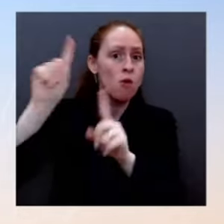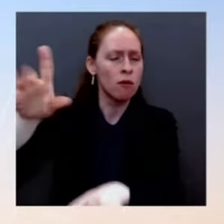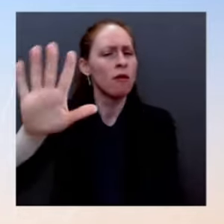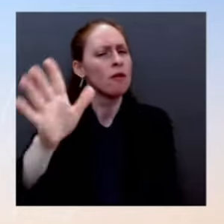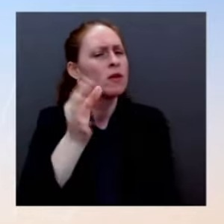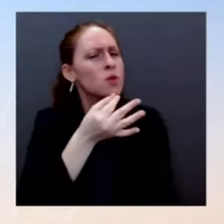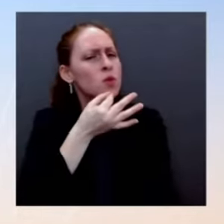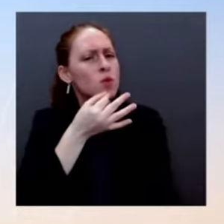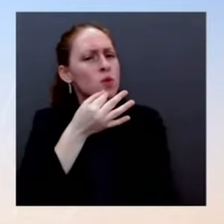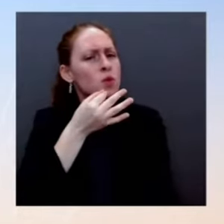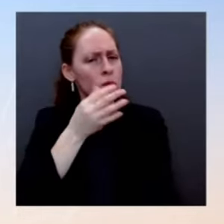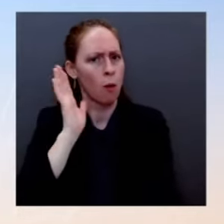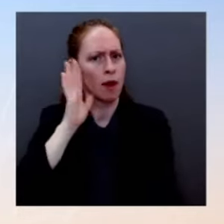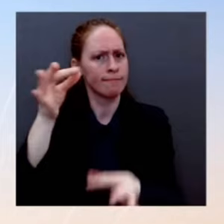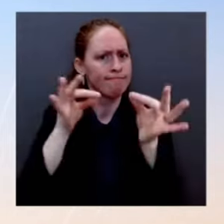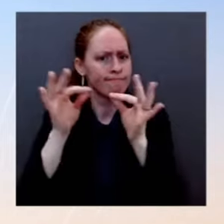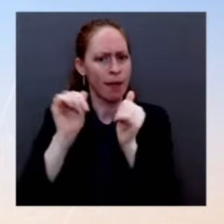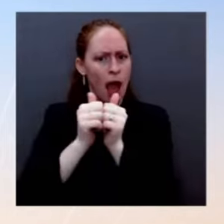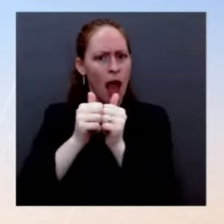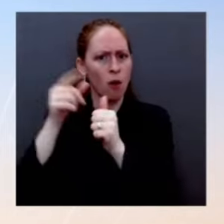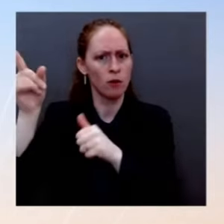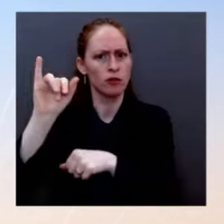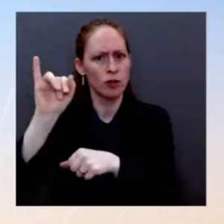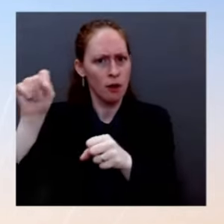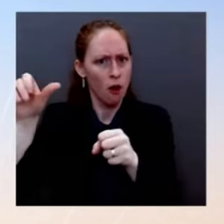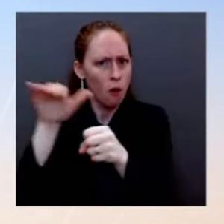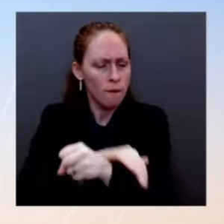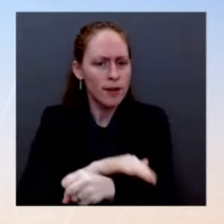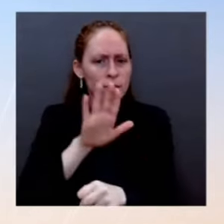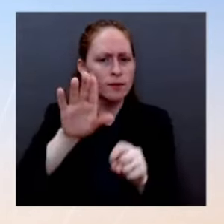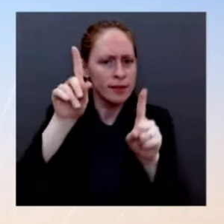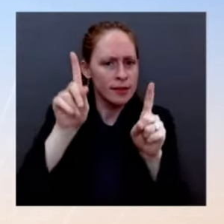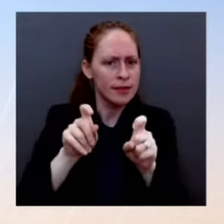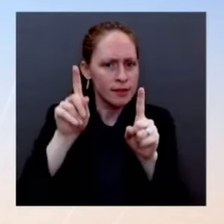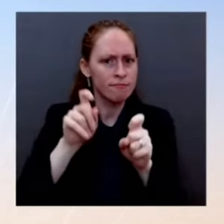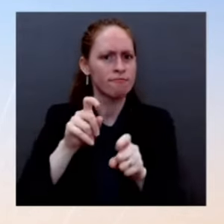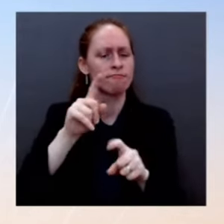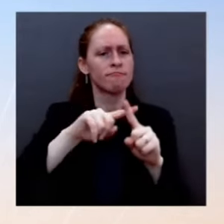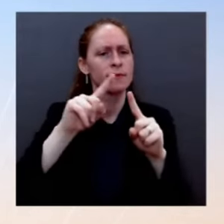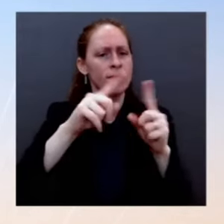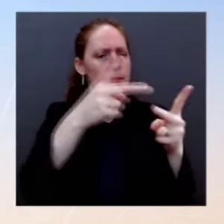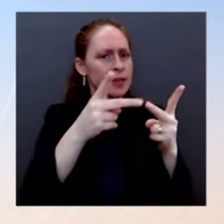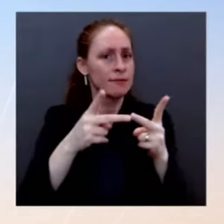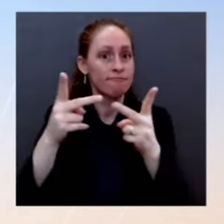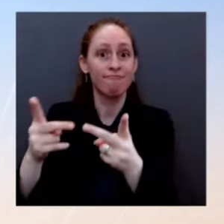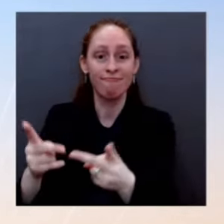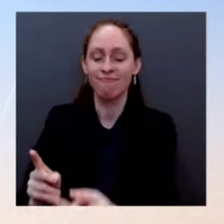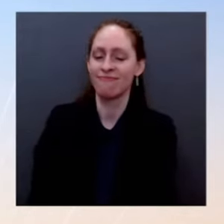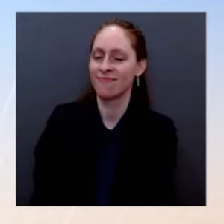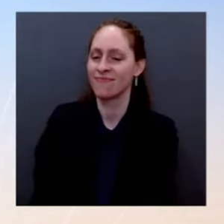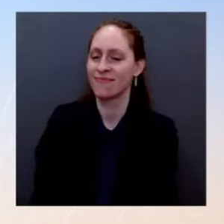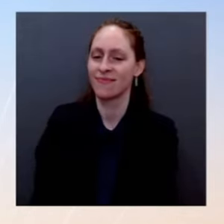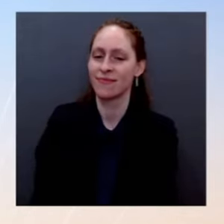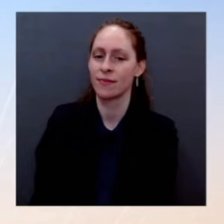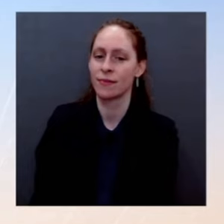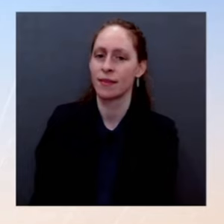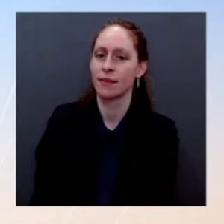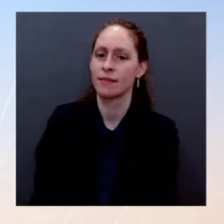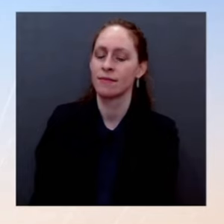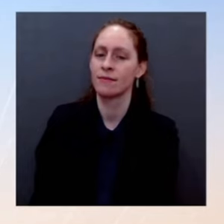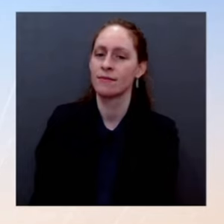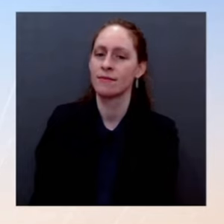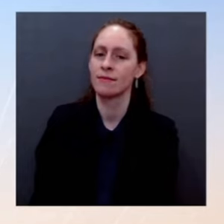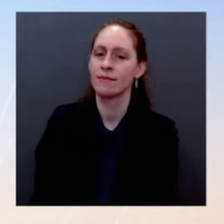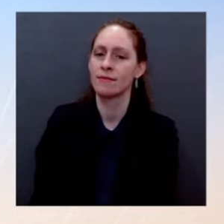sites. There are federal sites opening up all around the country. And we understand that you guys plan to rely on the postal service to send out these free tests whenever